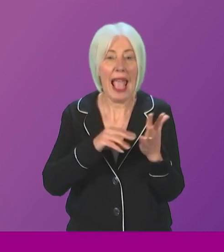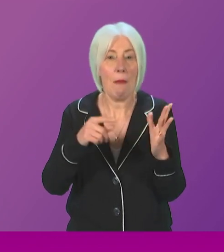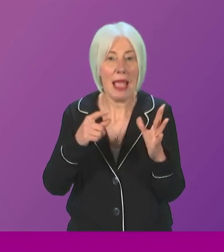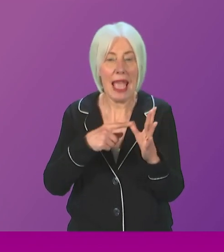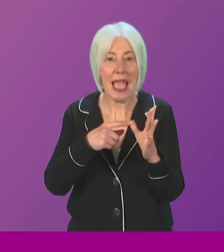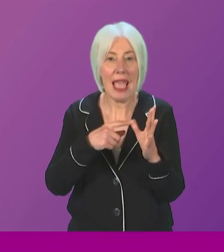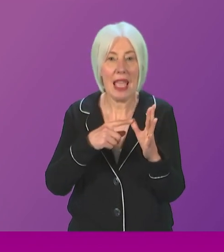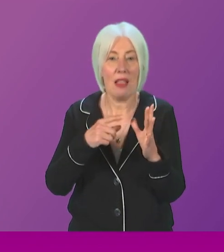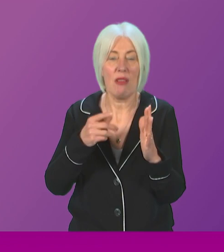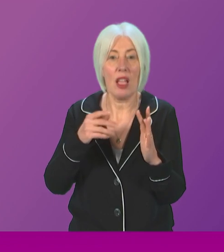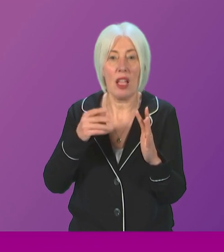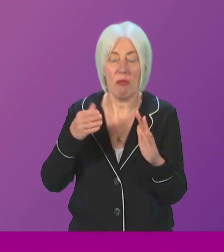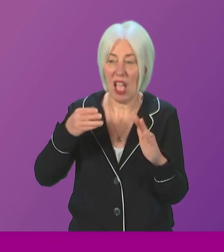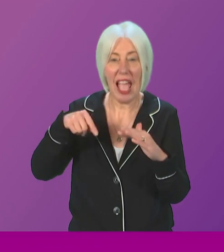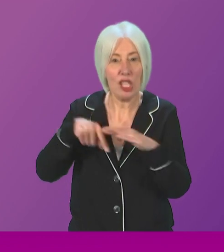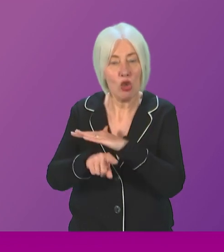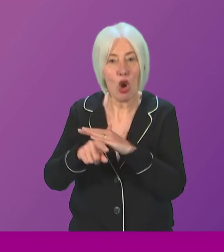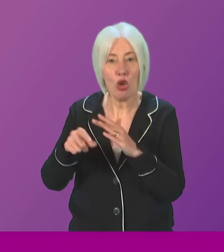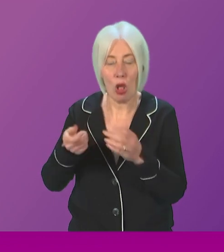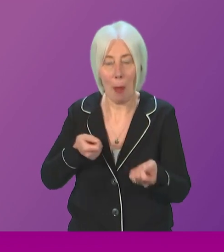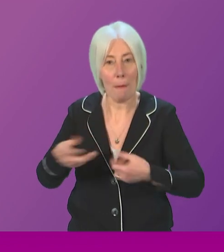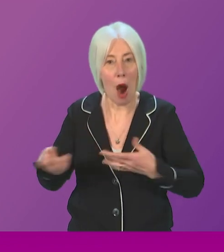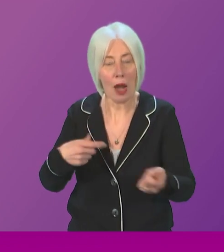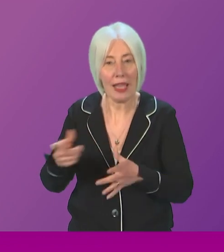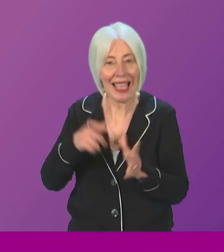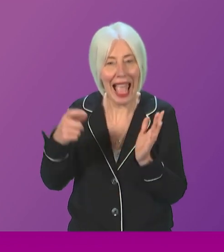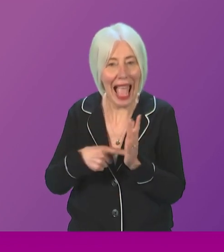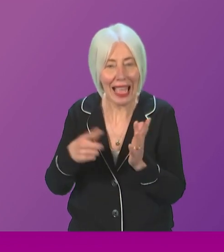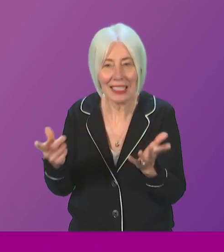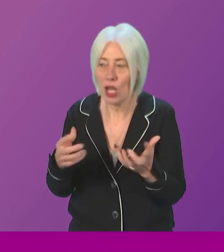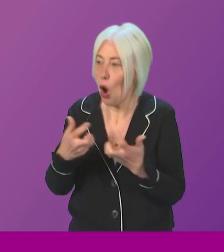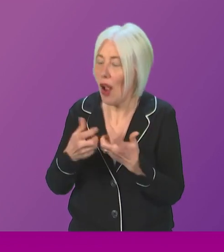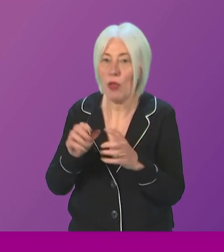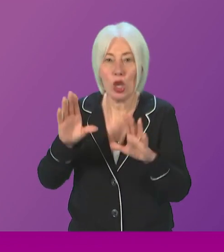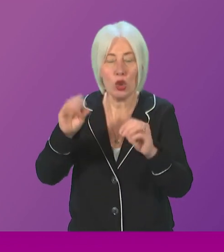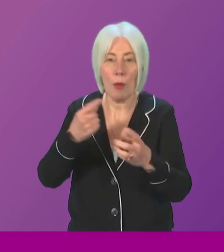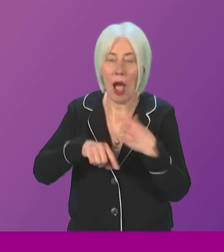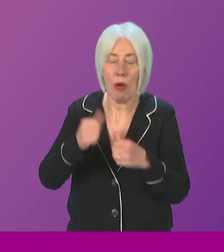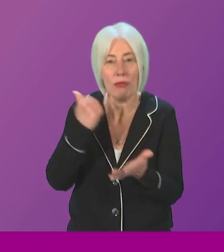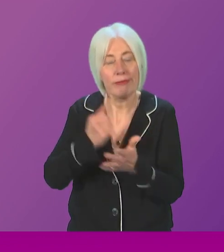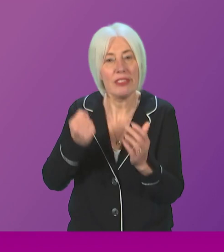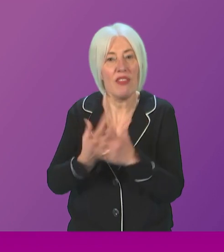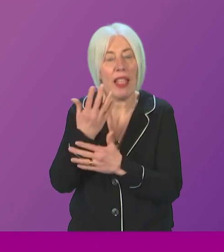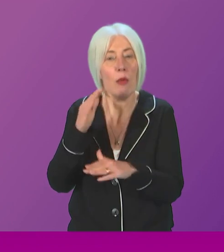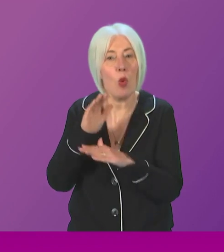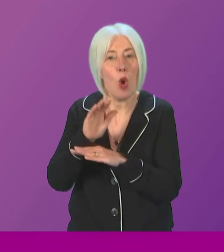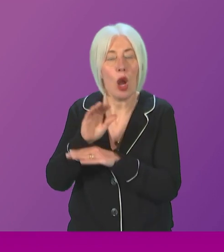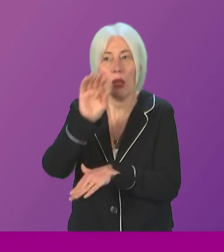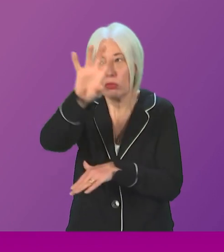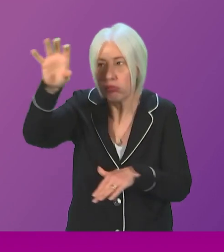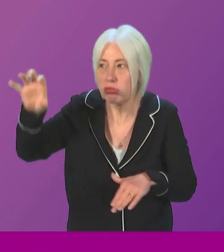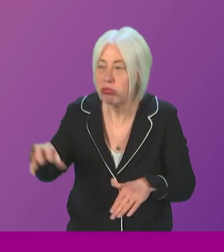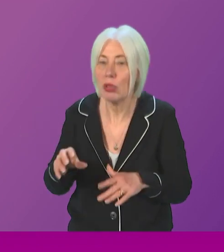under the Internal Market Act, whether it's the fact they want to curtail our excellent international development work or external engagement.